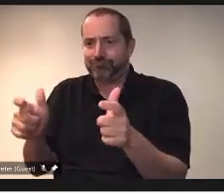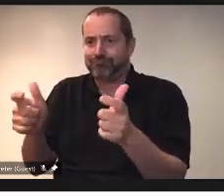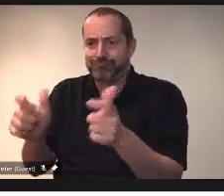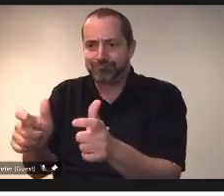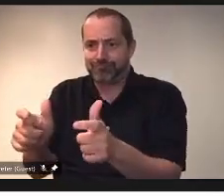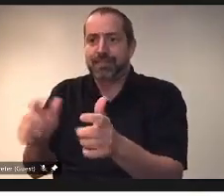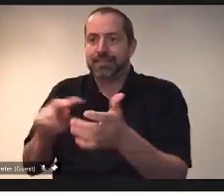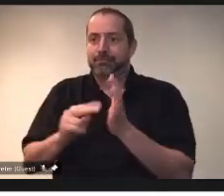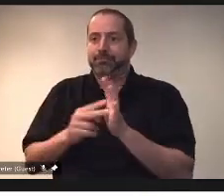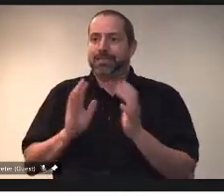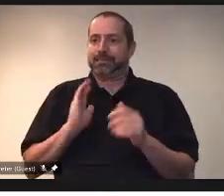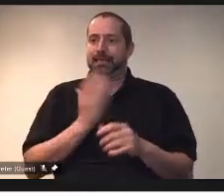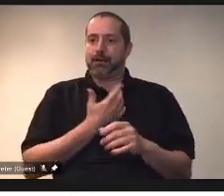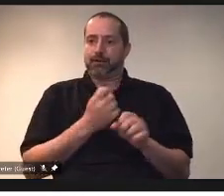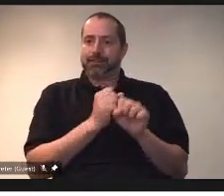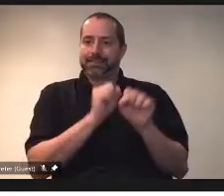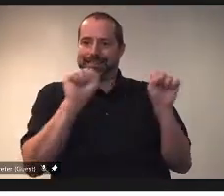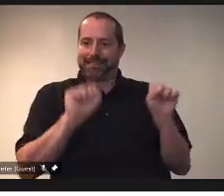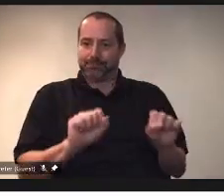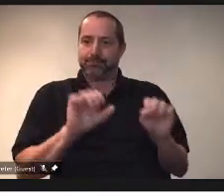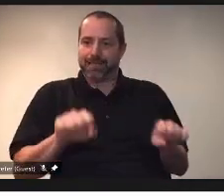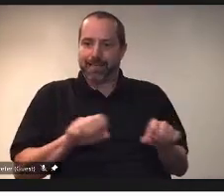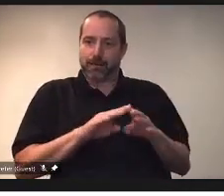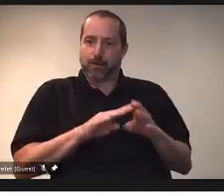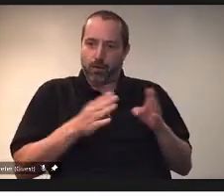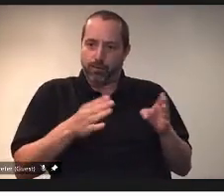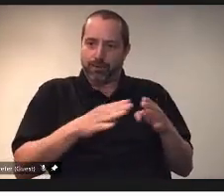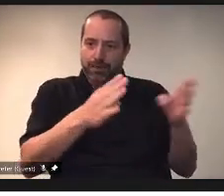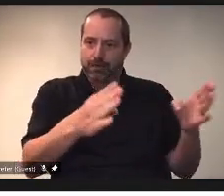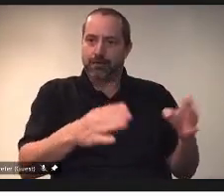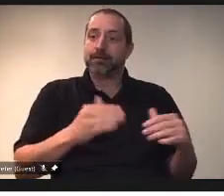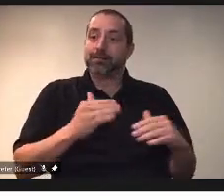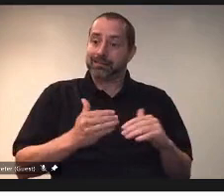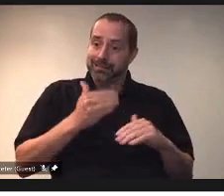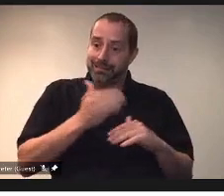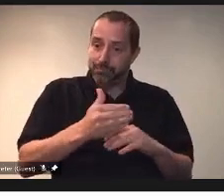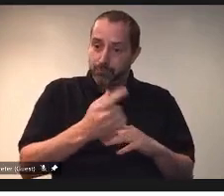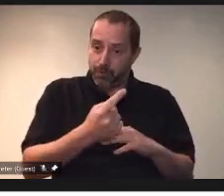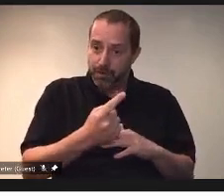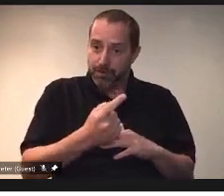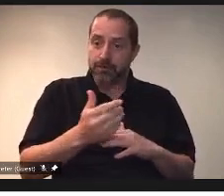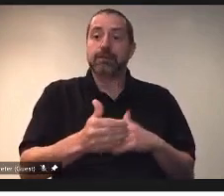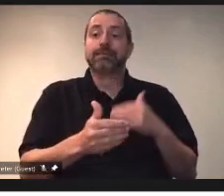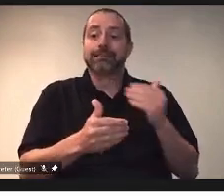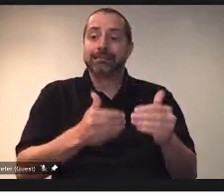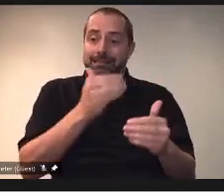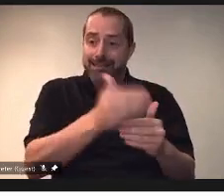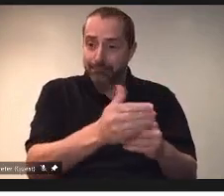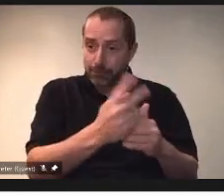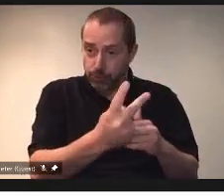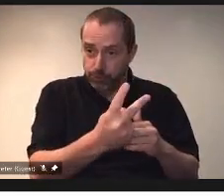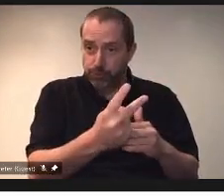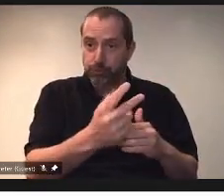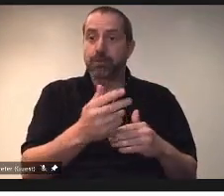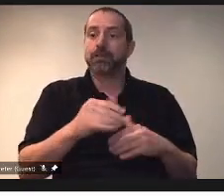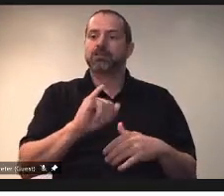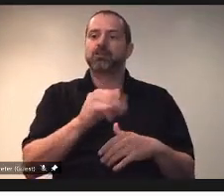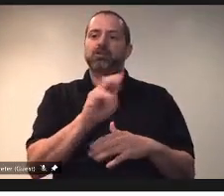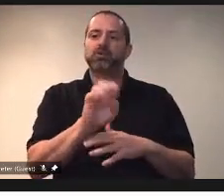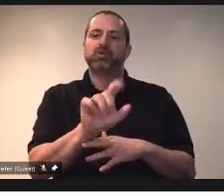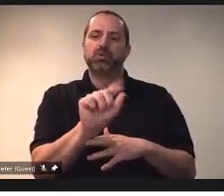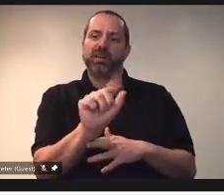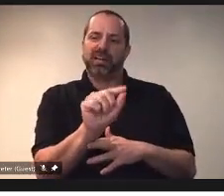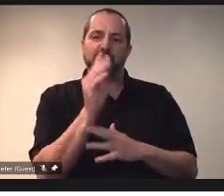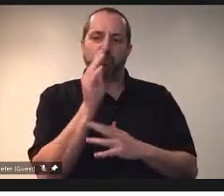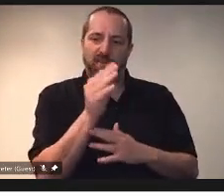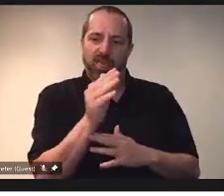reopen. We're in step one now and on track to enter step two June 20th. And hopefully, with an increase in